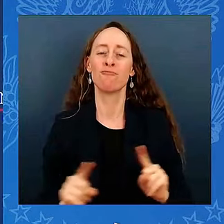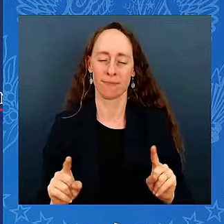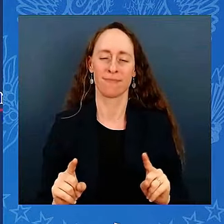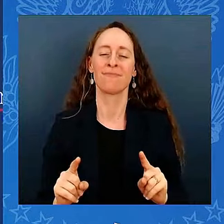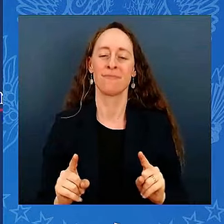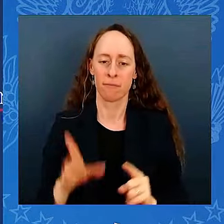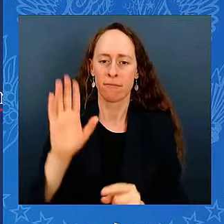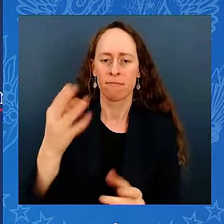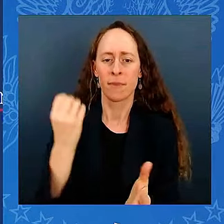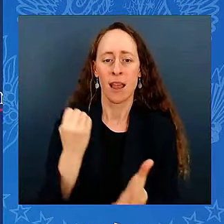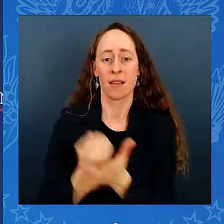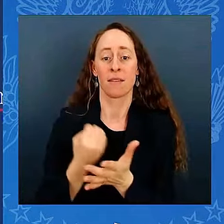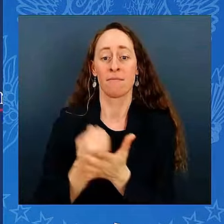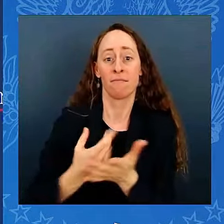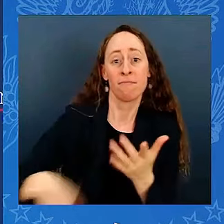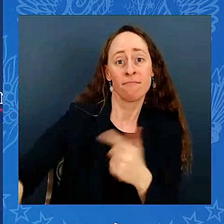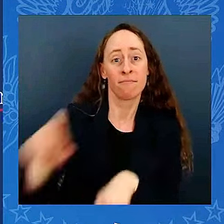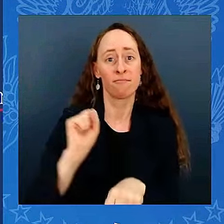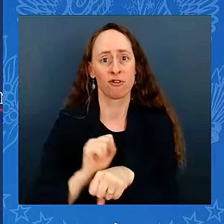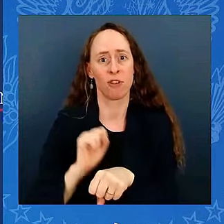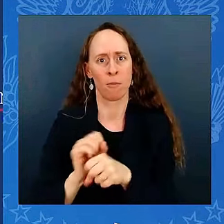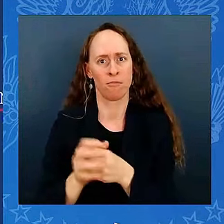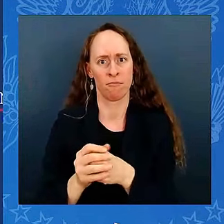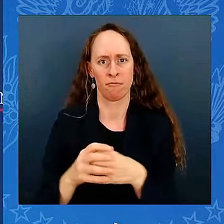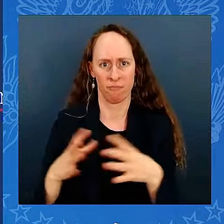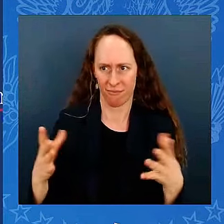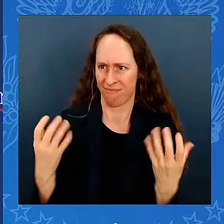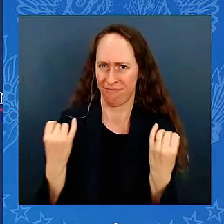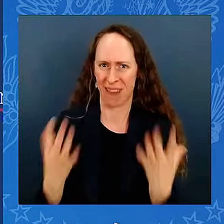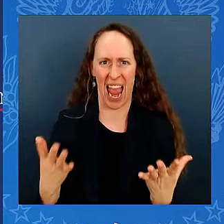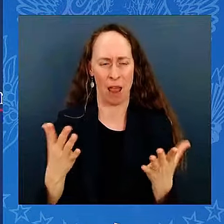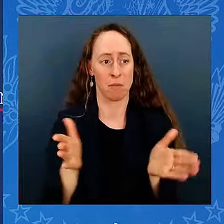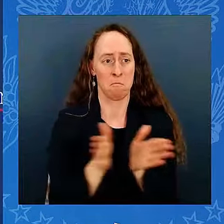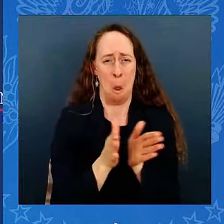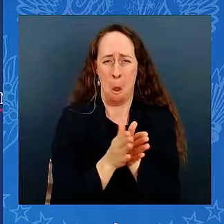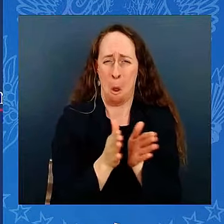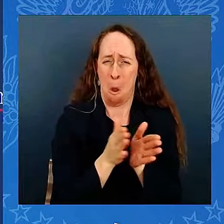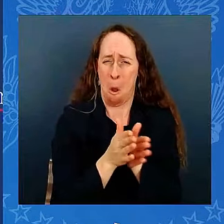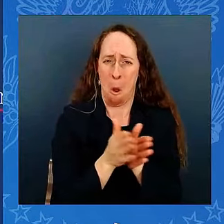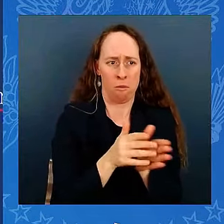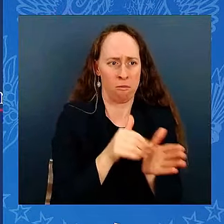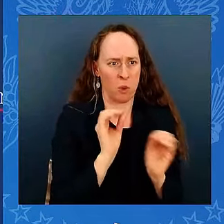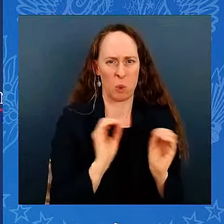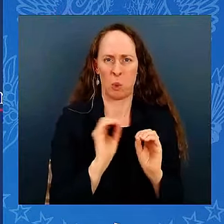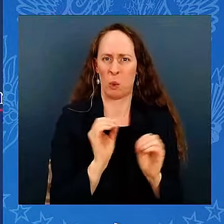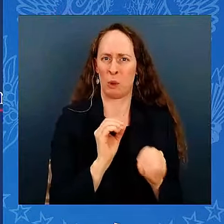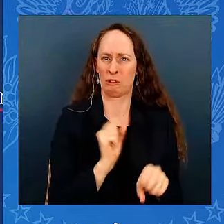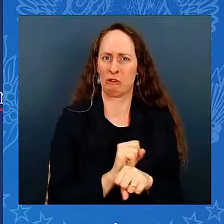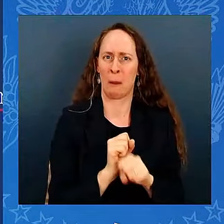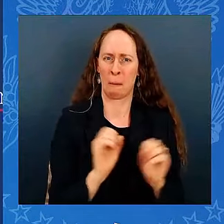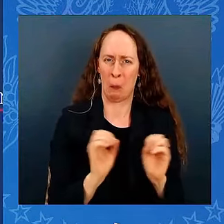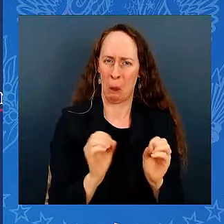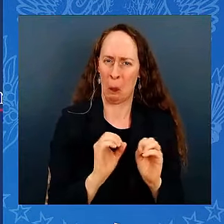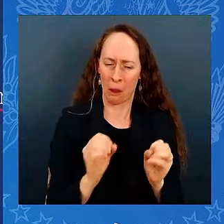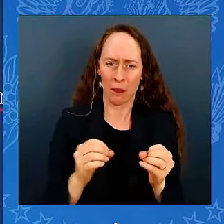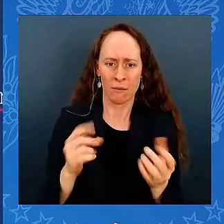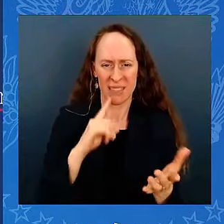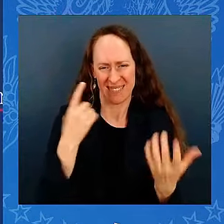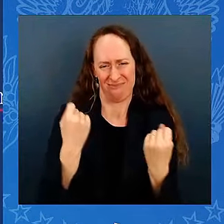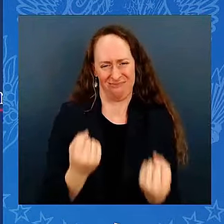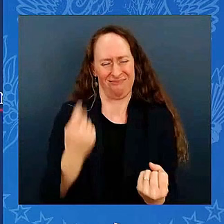growing. The main challenge we've had has been a painful one, but it's been the pandemic